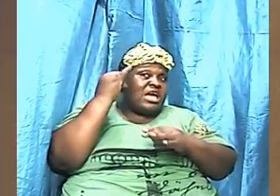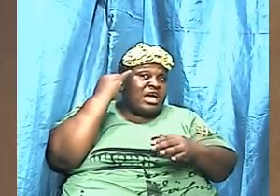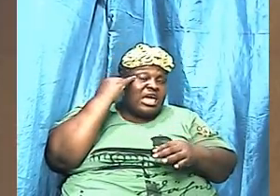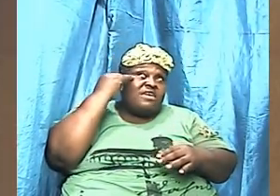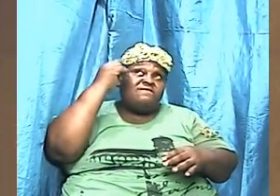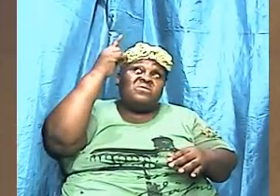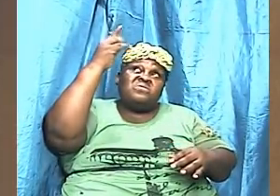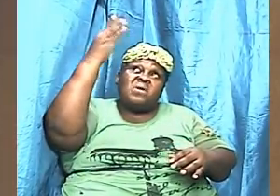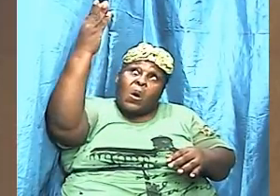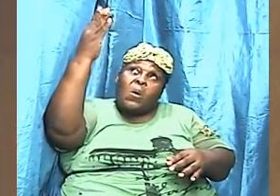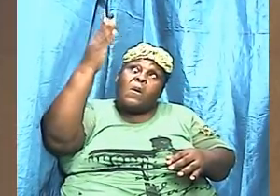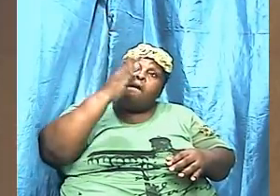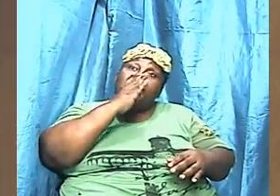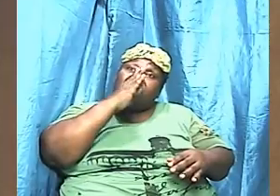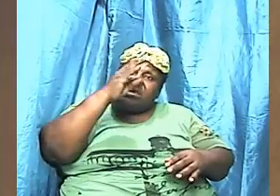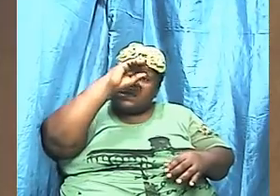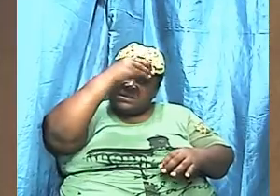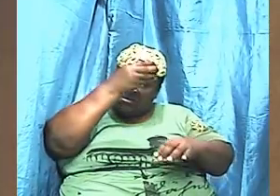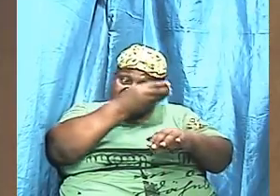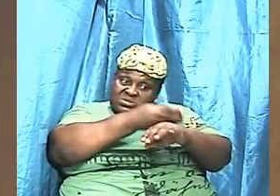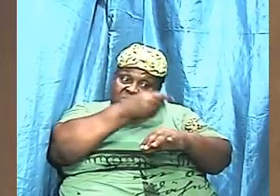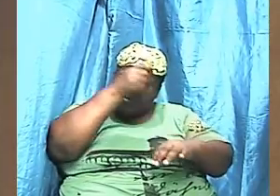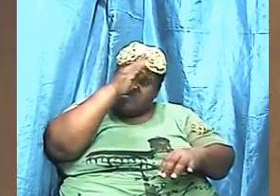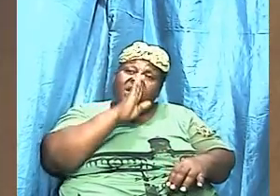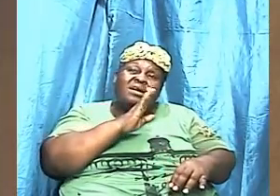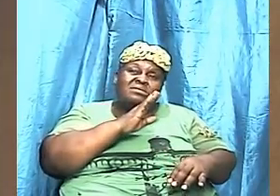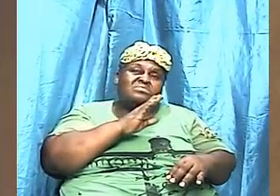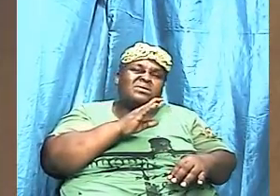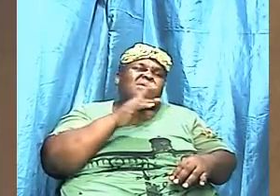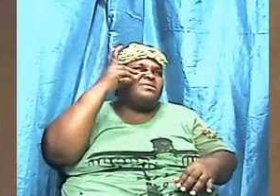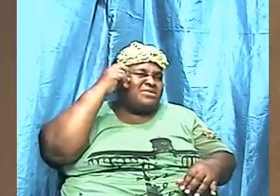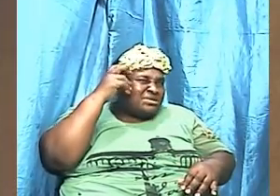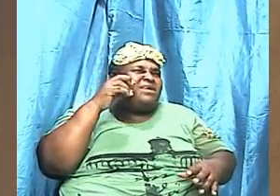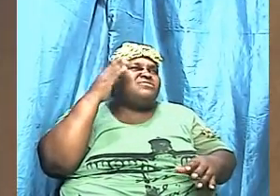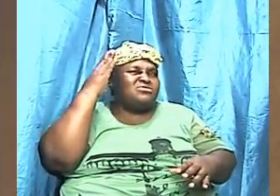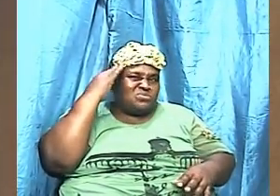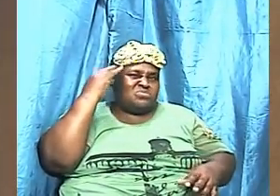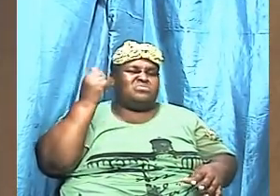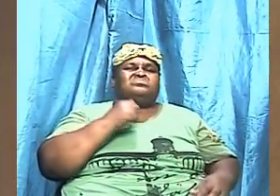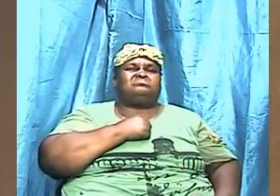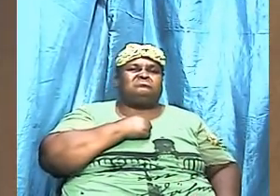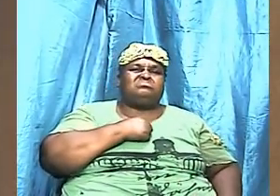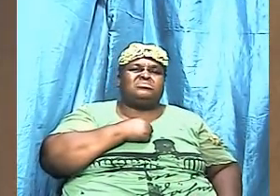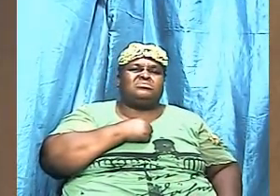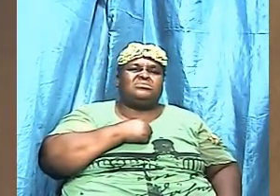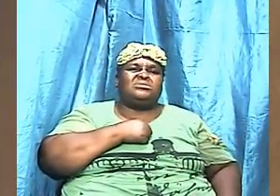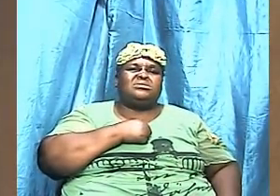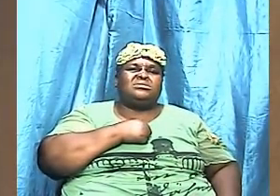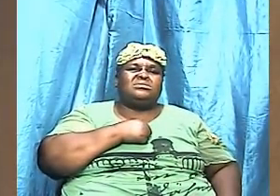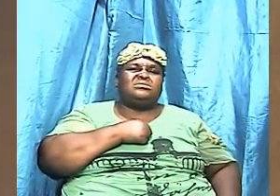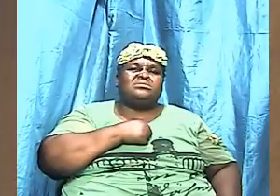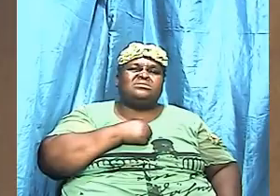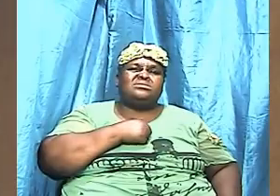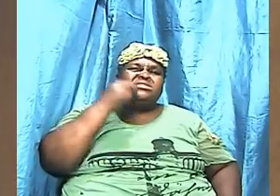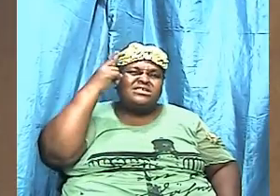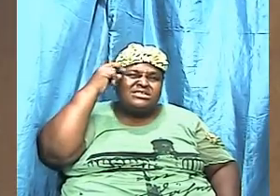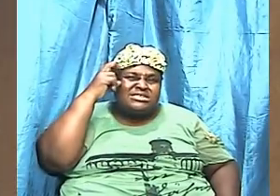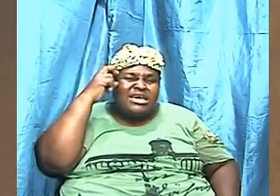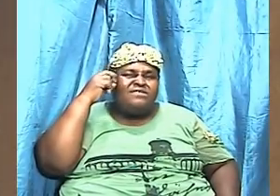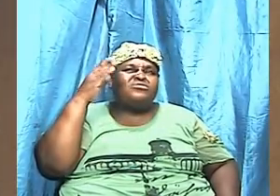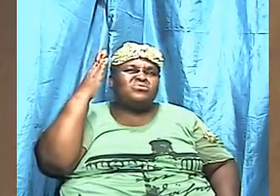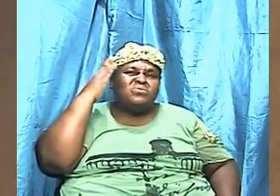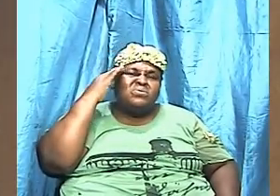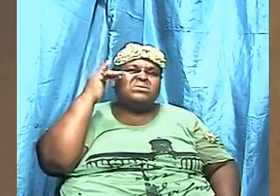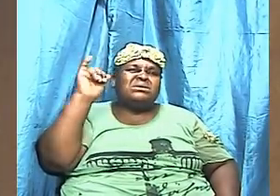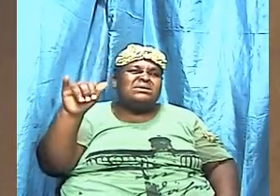knows that this was the son of God because we need to understand as we go through scriptures you know Matthew Mark Luke and John